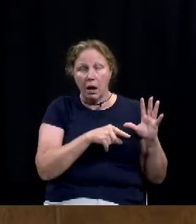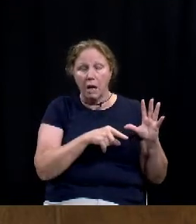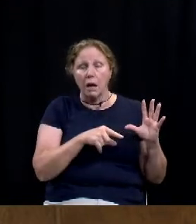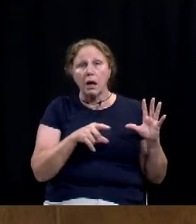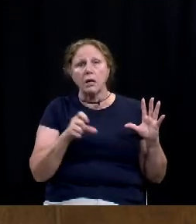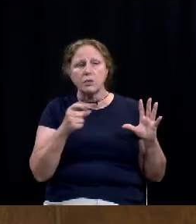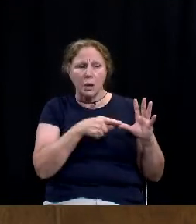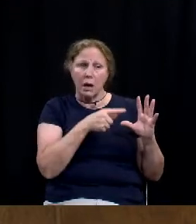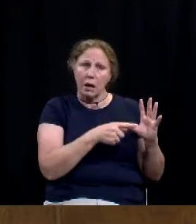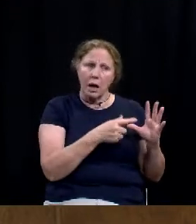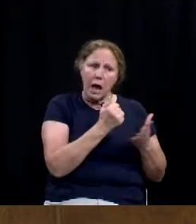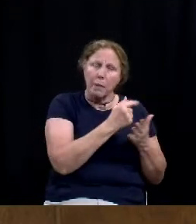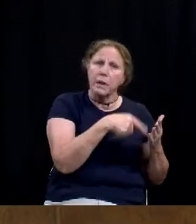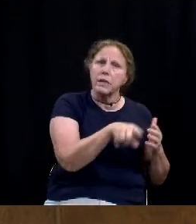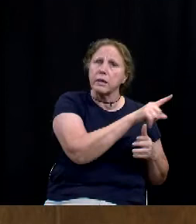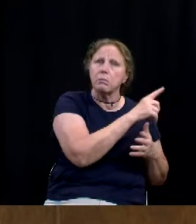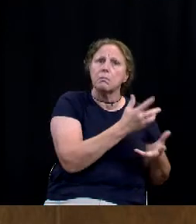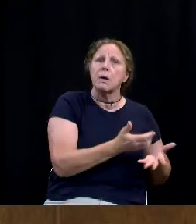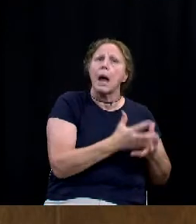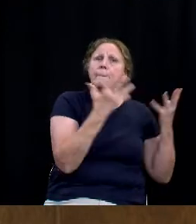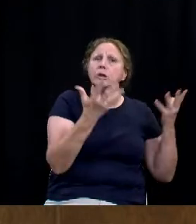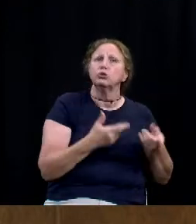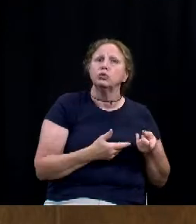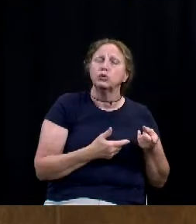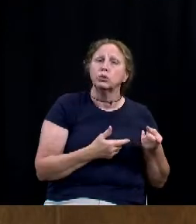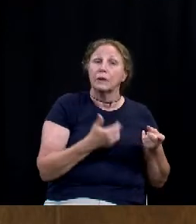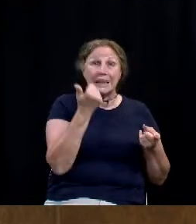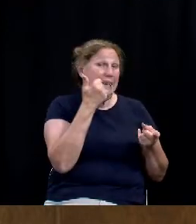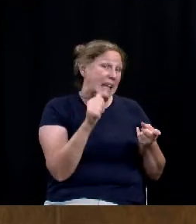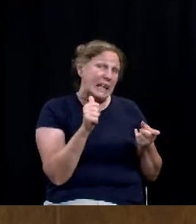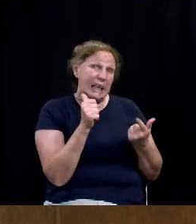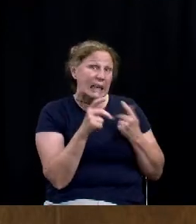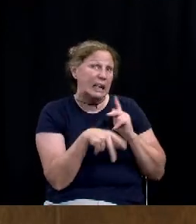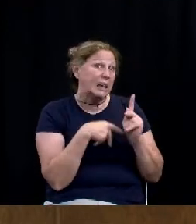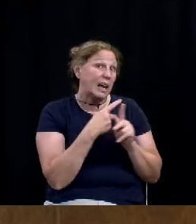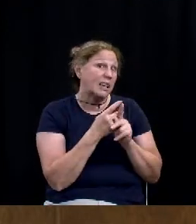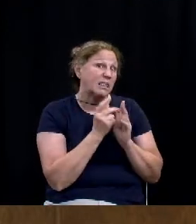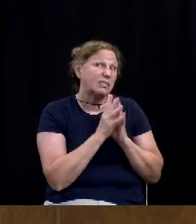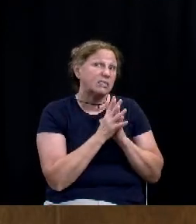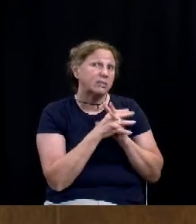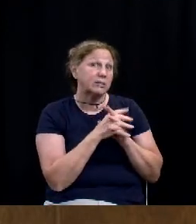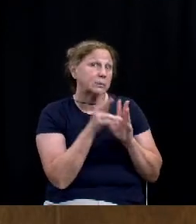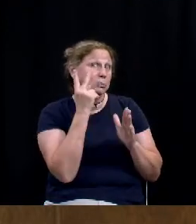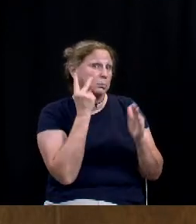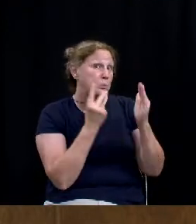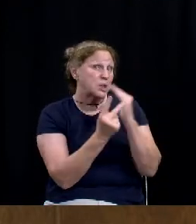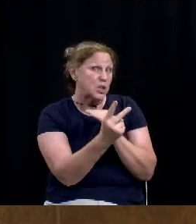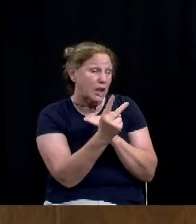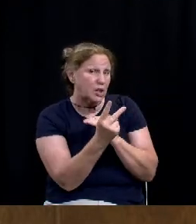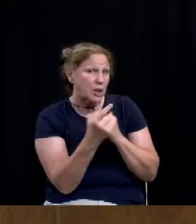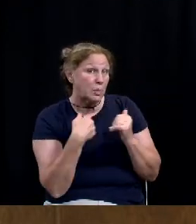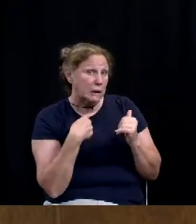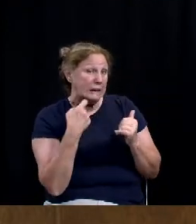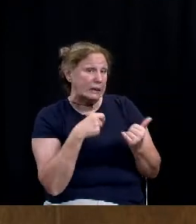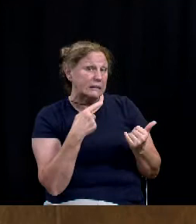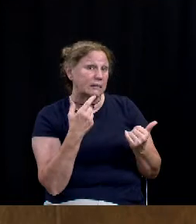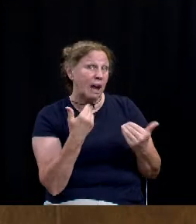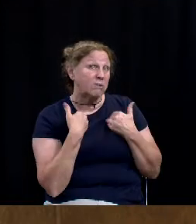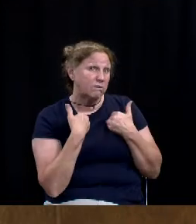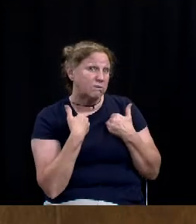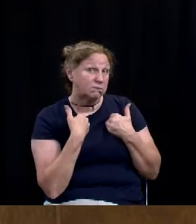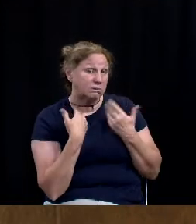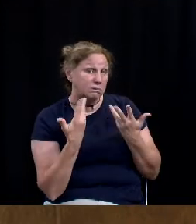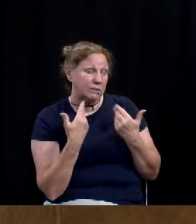that's funded by property taxes. So if there's any sort of projection we could start working on to